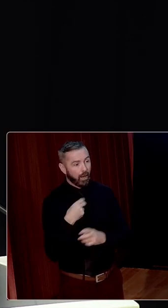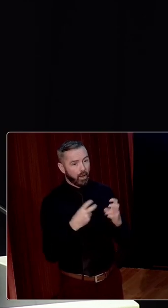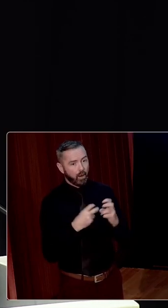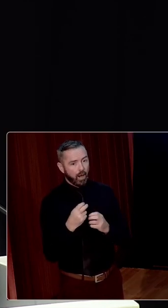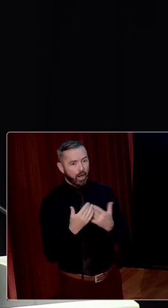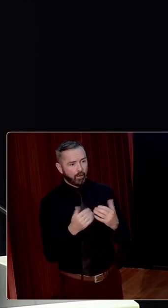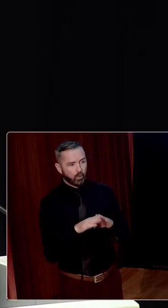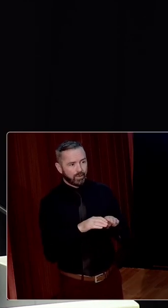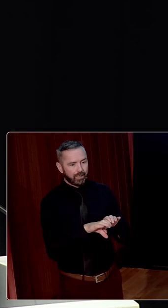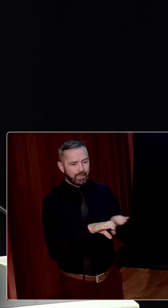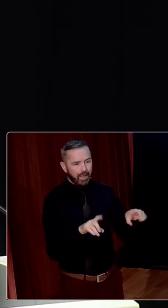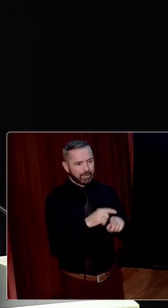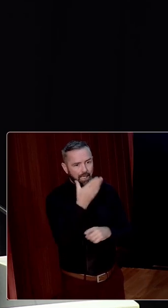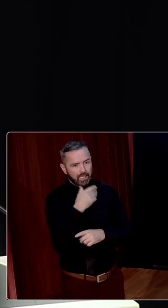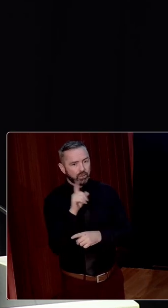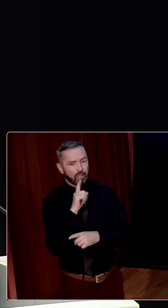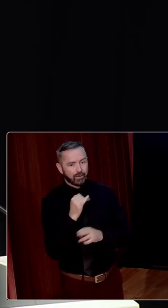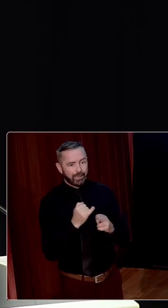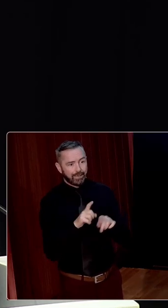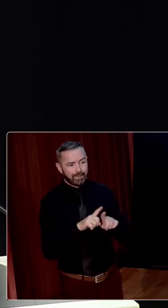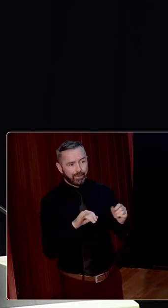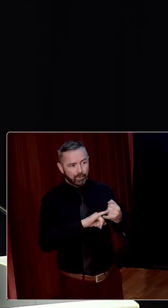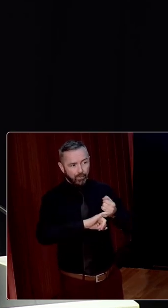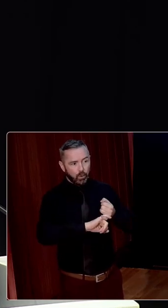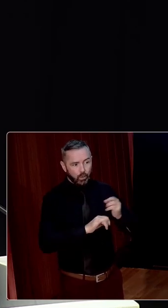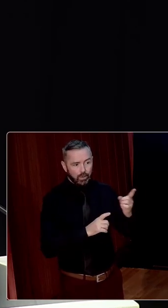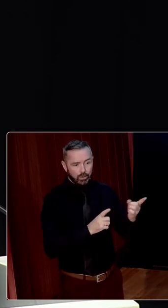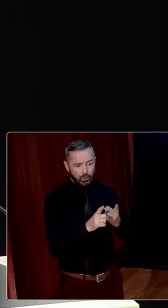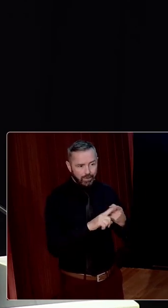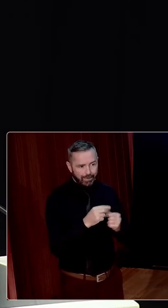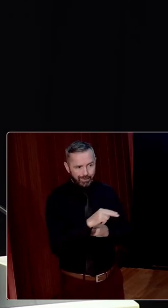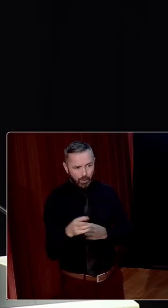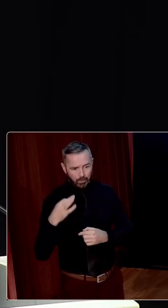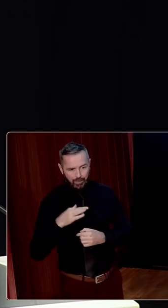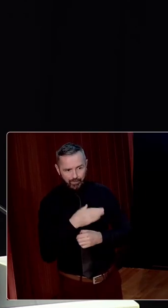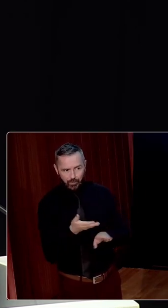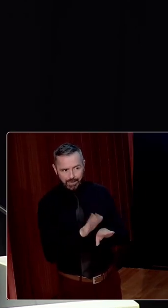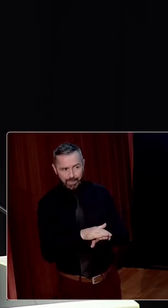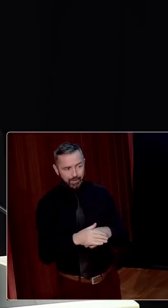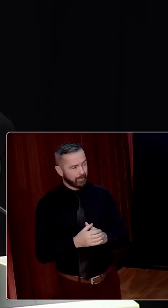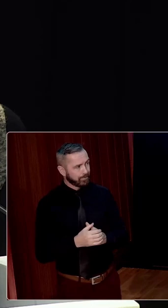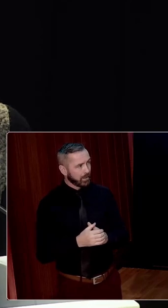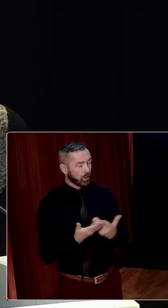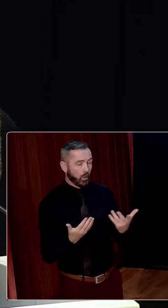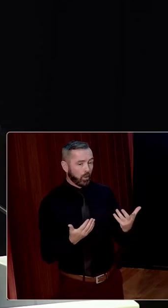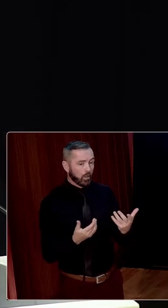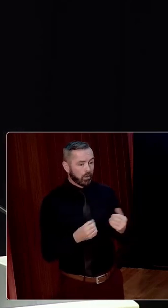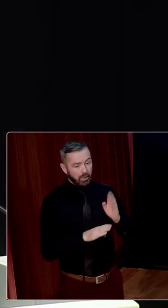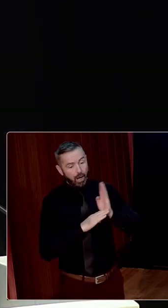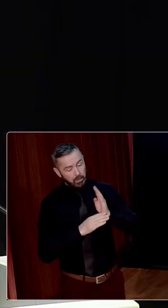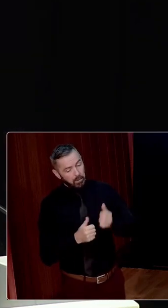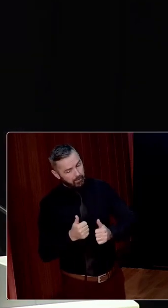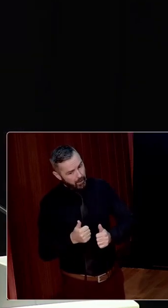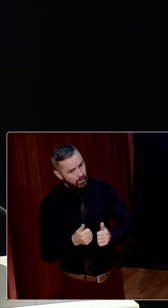the subtleties of class and gender are in the difference of who did and didn't benefit from the doubt. In fairness to the army,